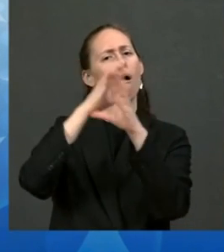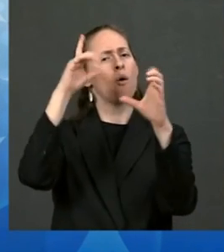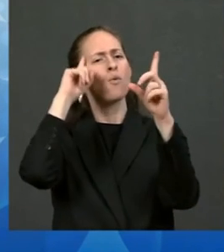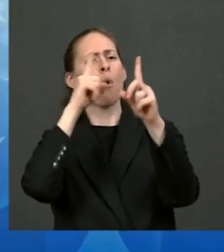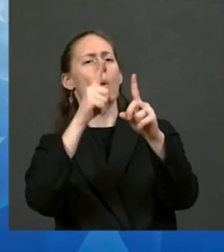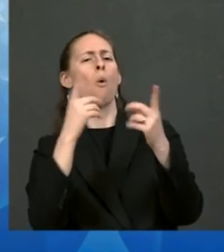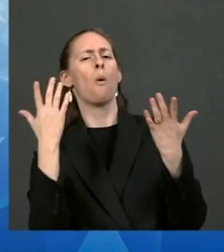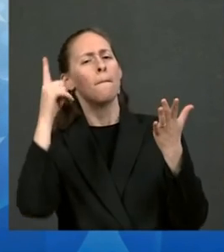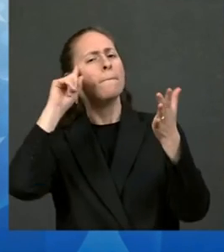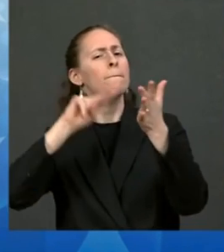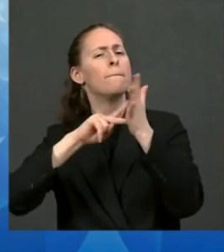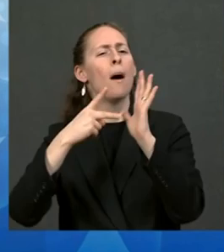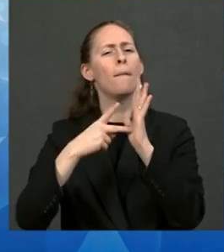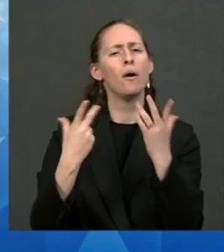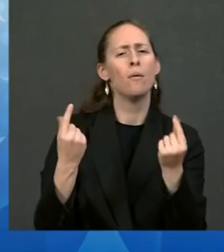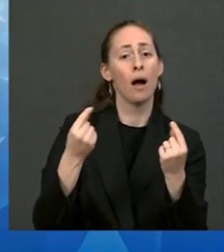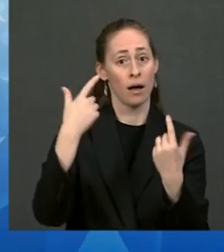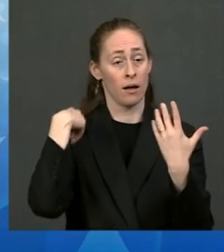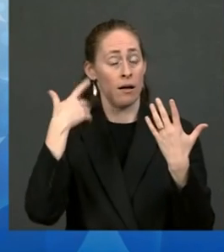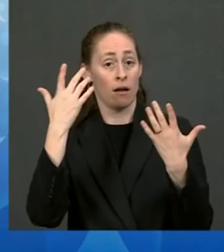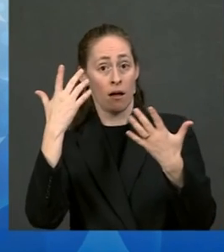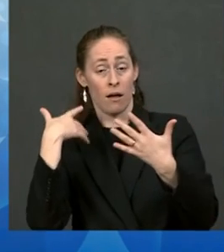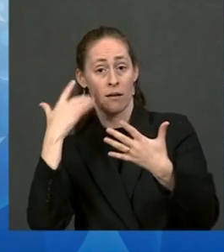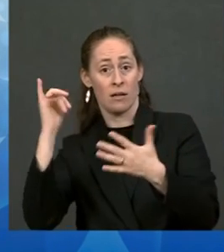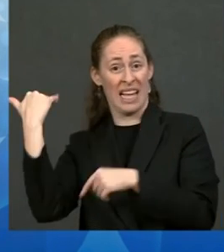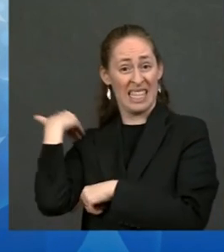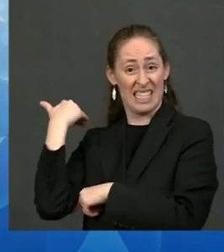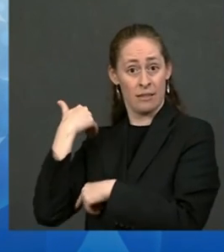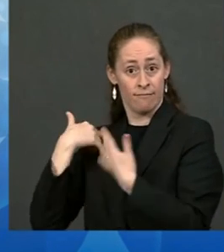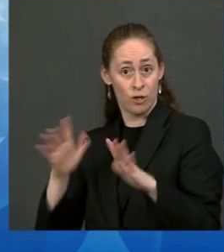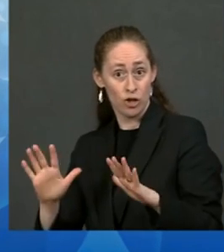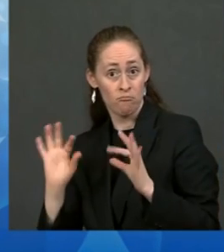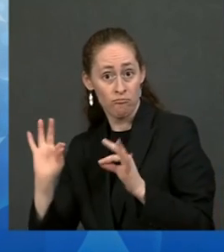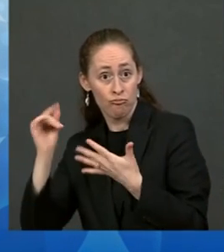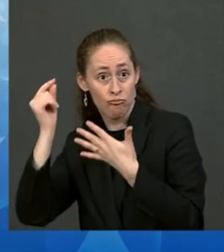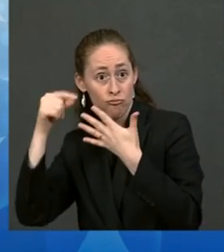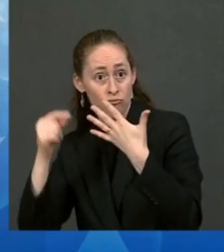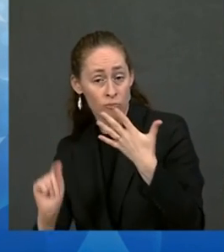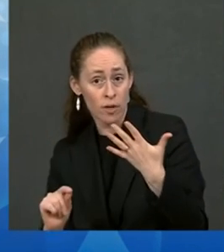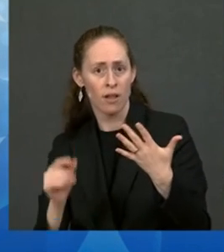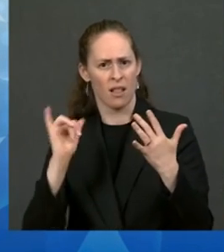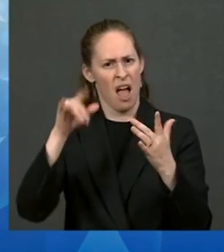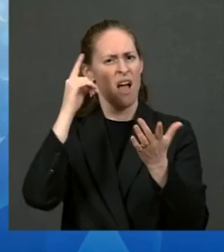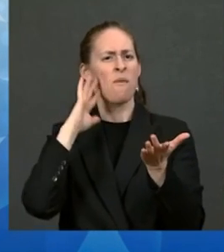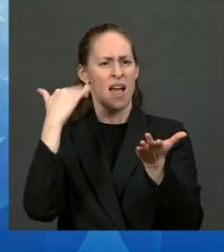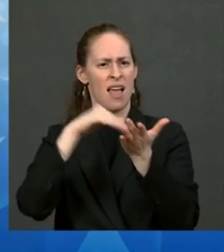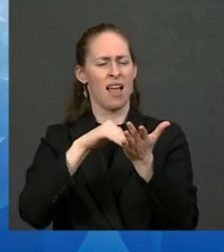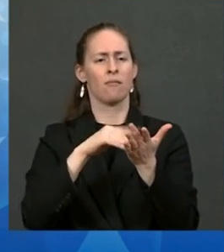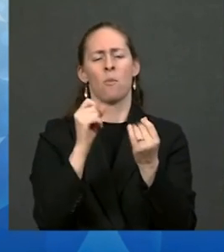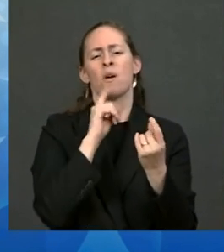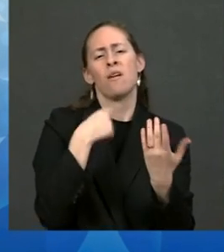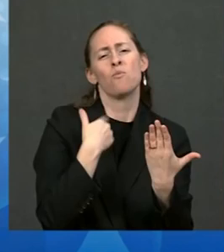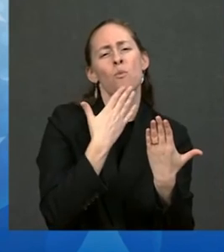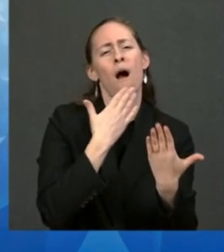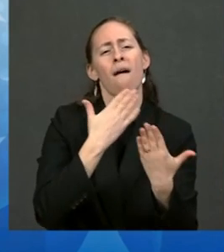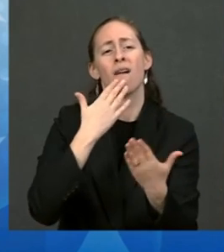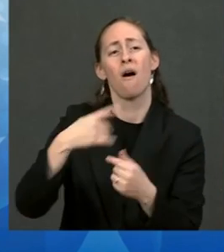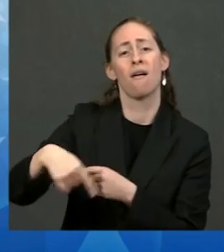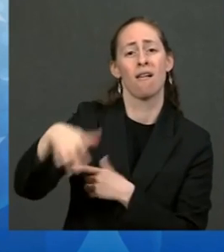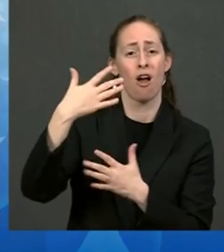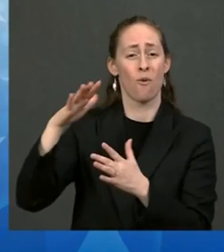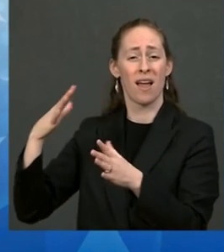reconnect. I'm grateful to stand here, on the shoulders of the many leaders who came before me.